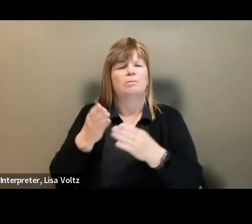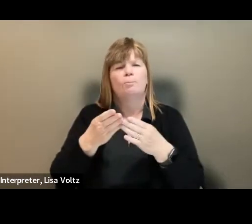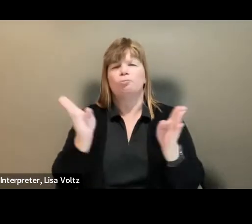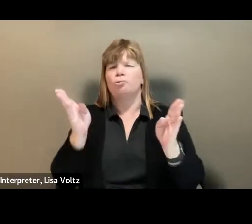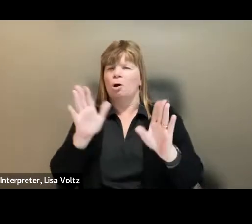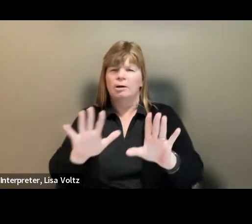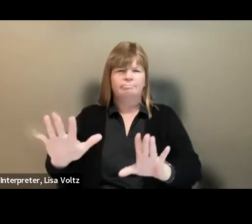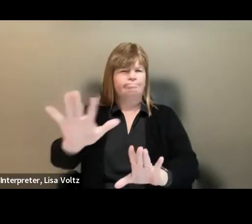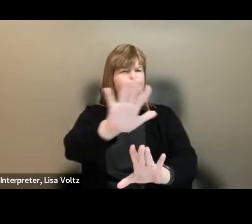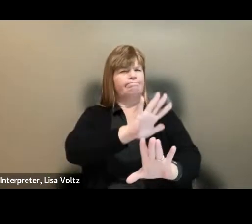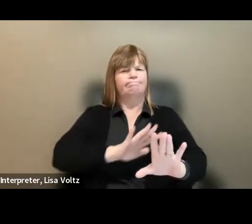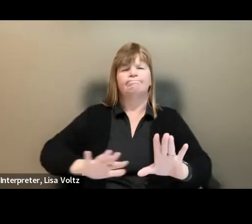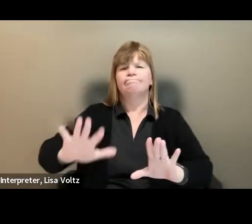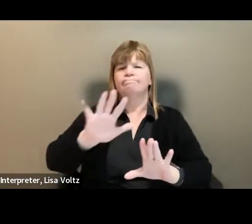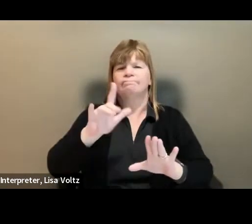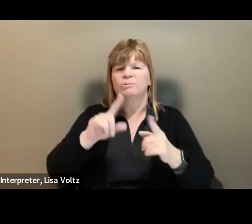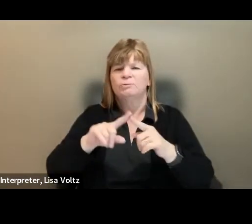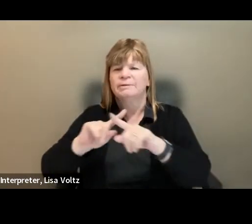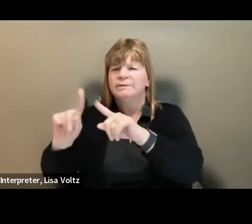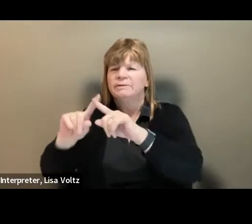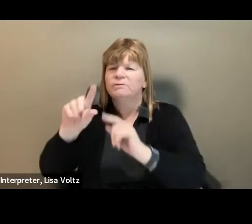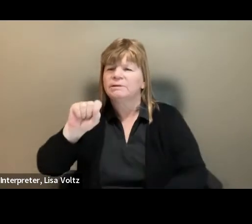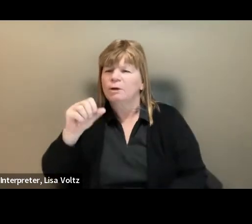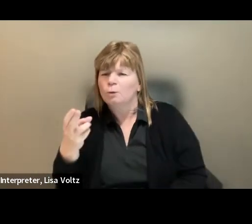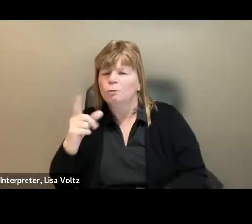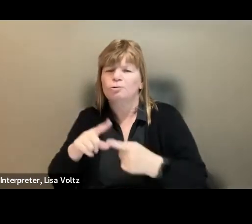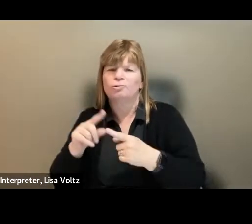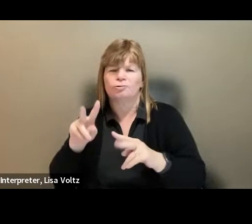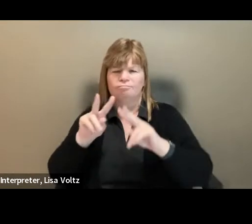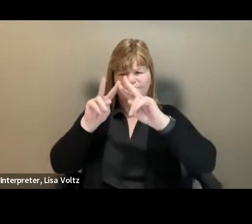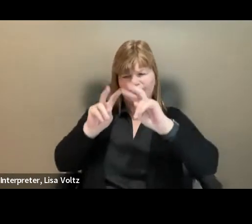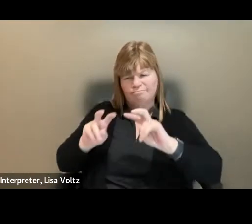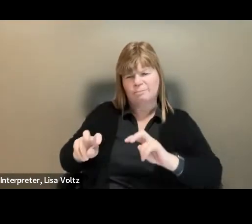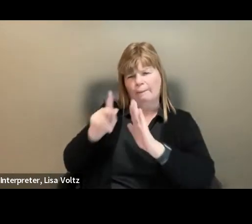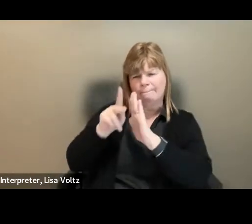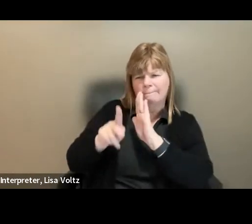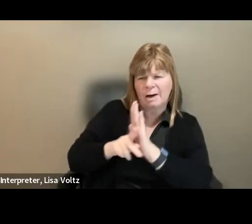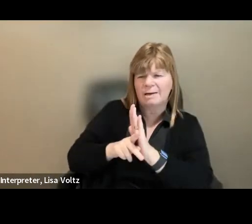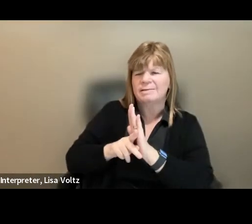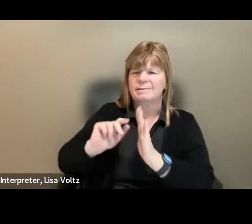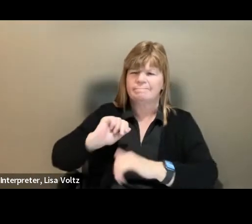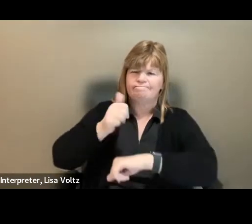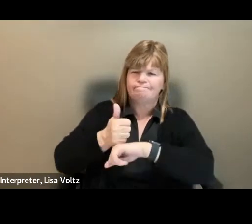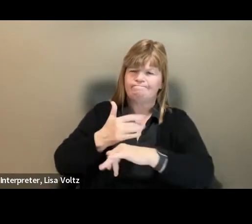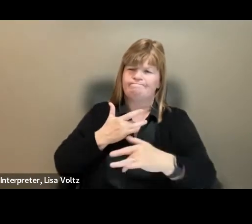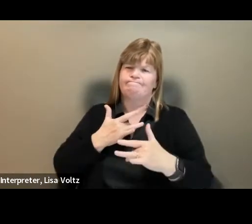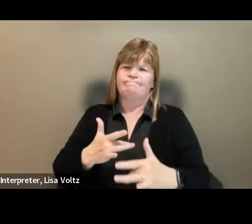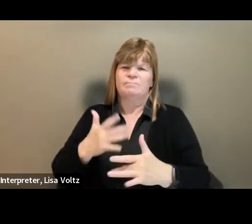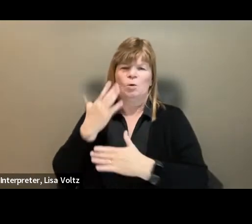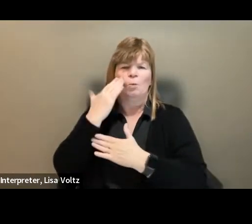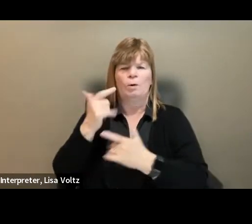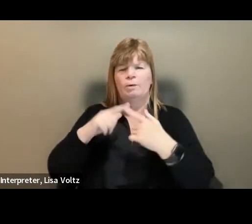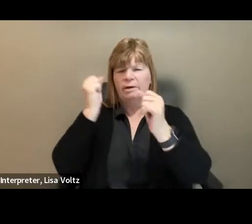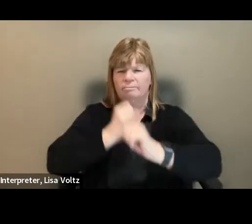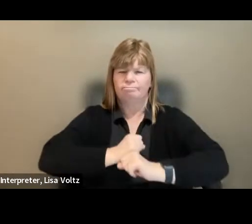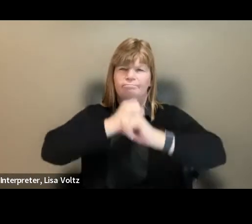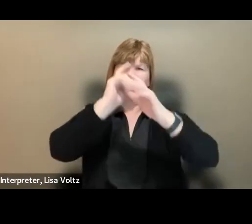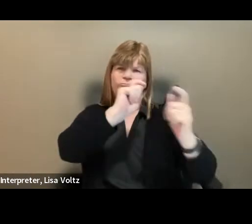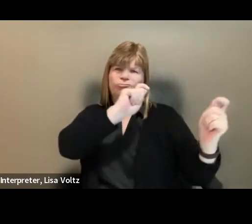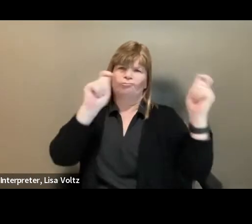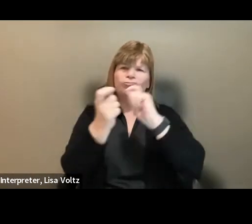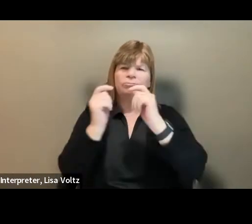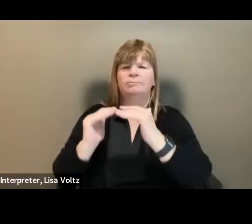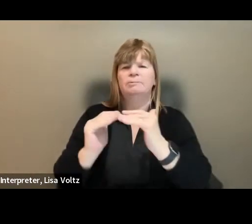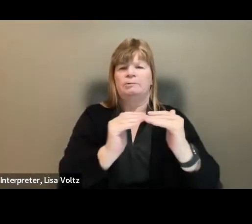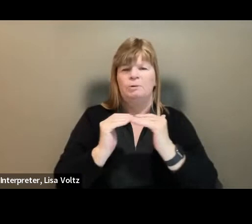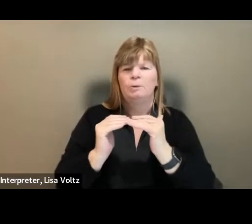of stakeholders to examine policies and practices so that we can reimagine equity. We want to